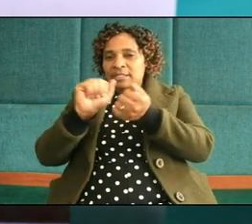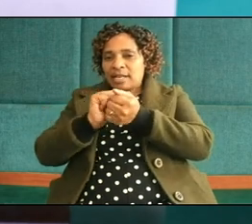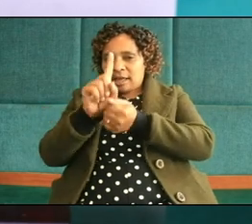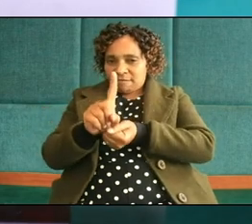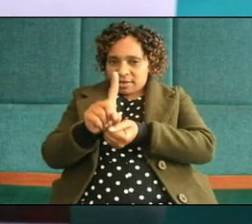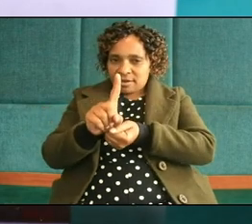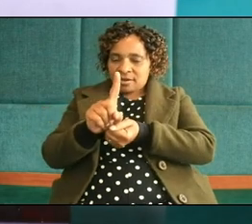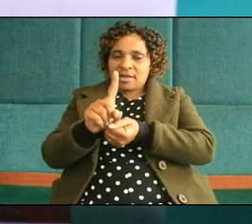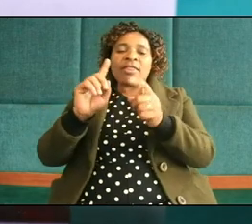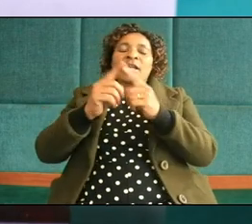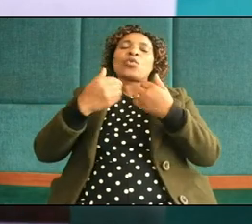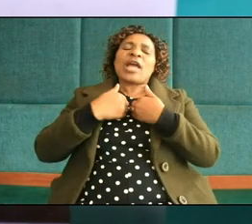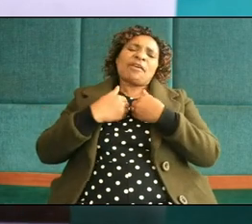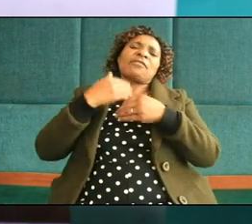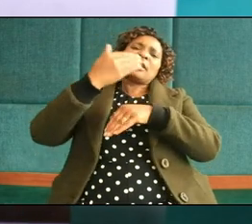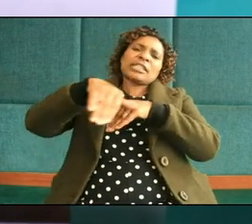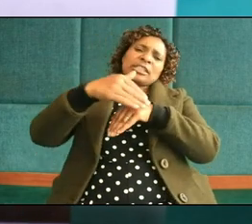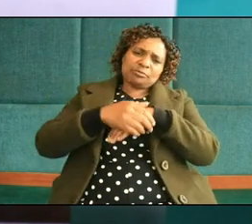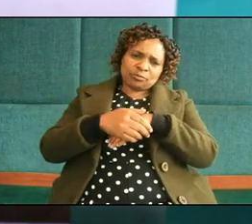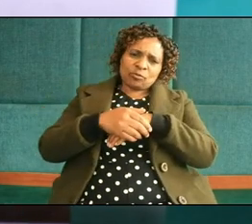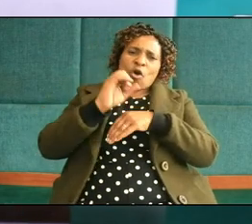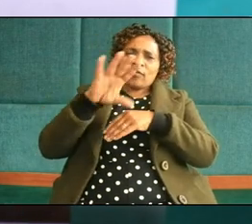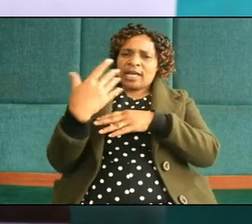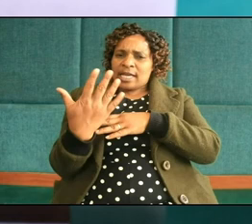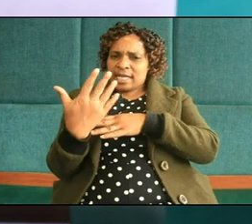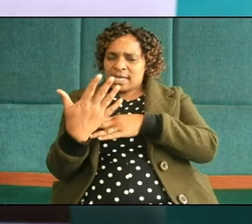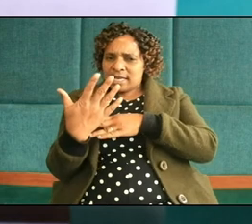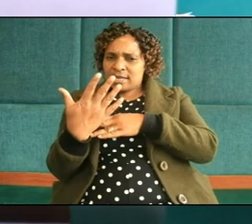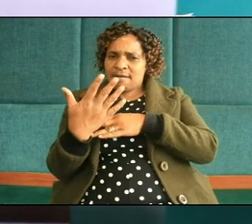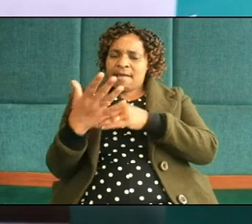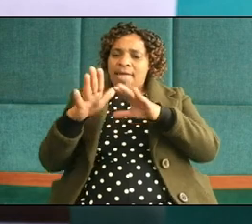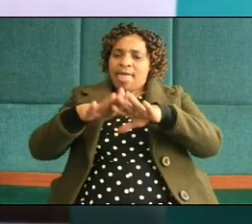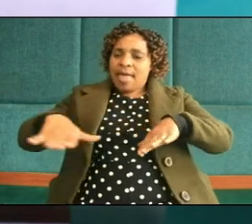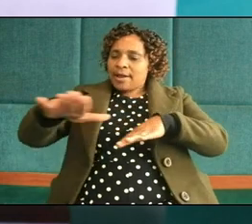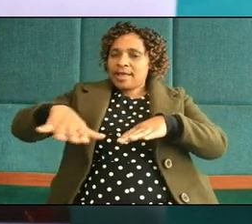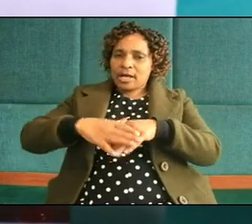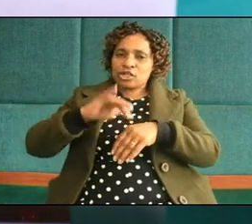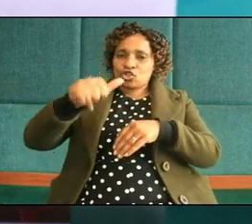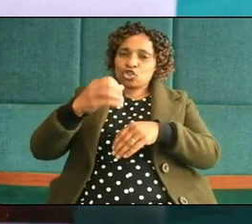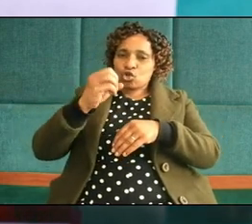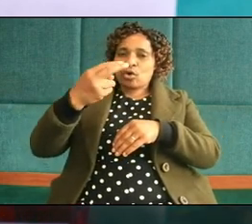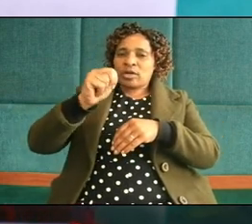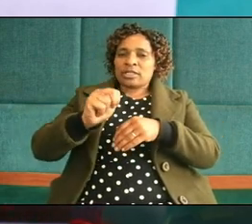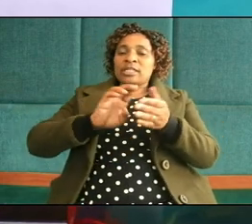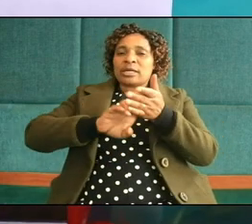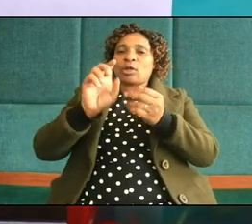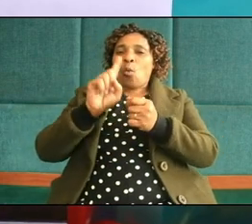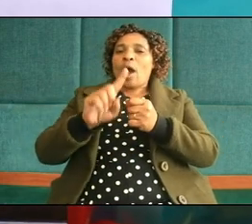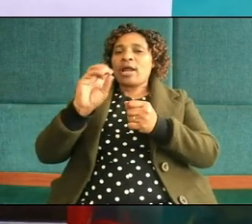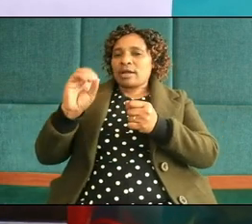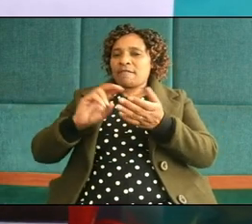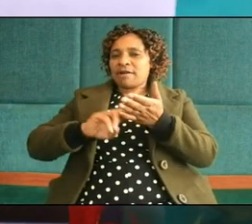and we are the sheep of his pasture Psalm chapter 100 and verse 3 please take note